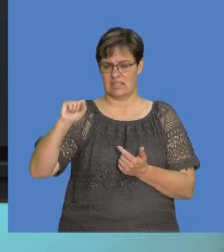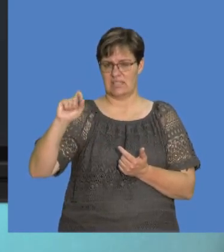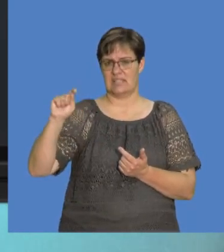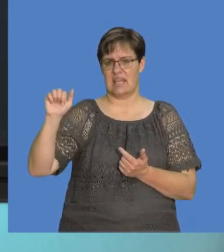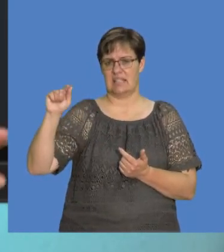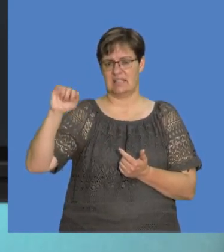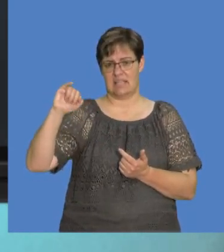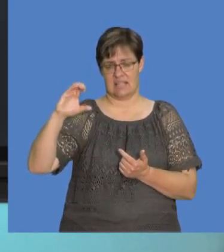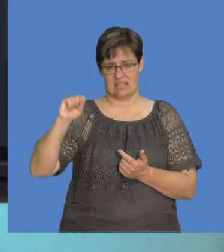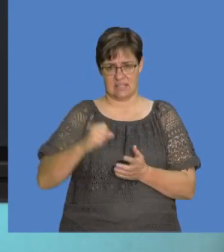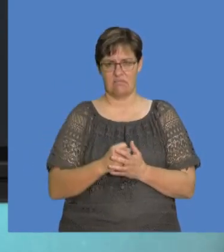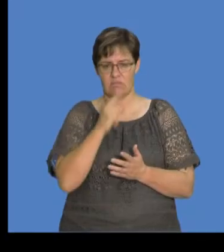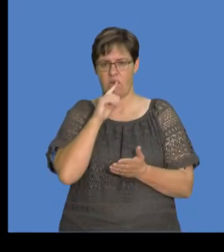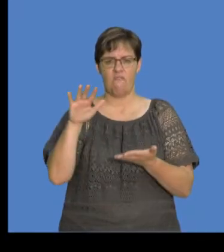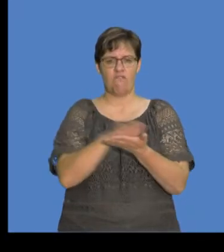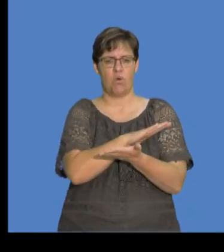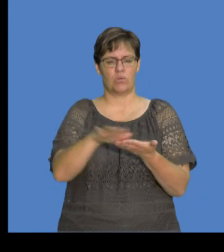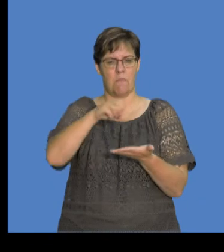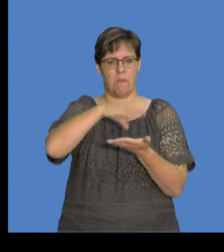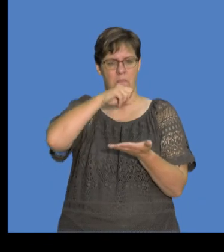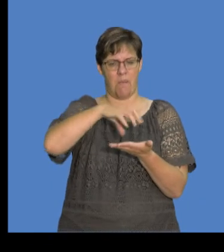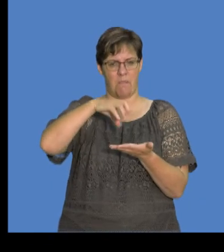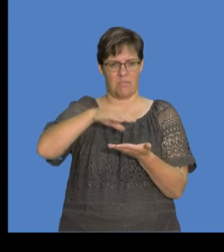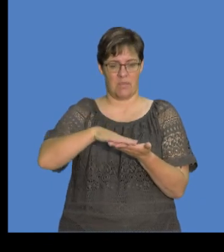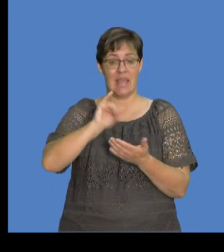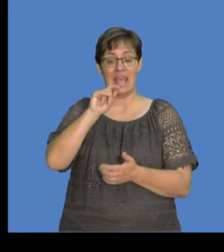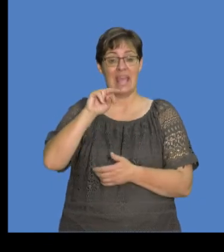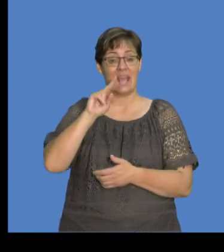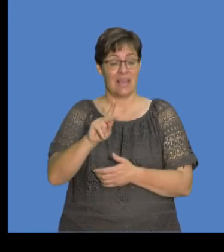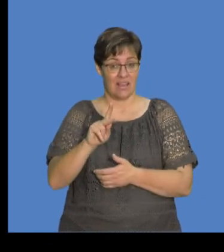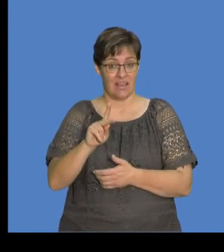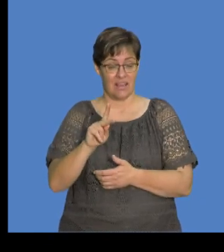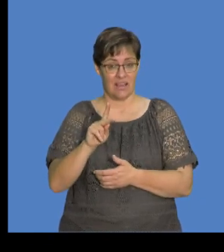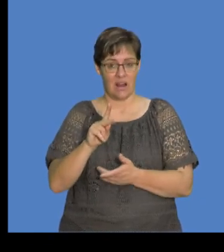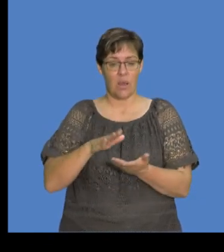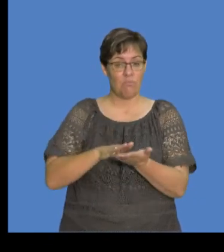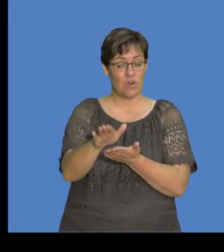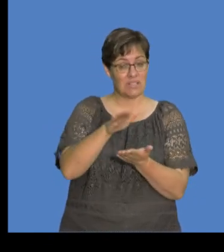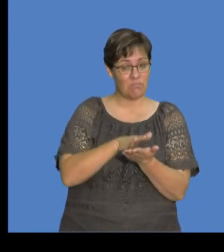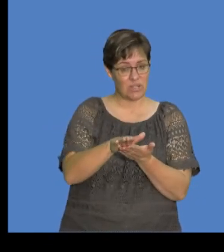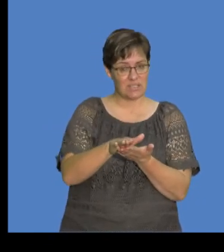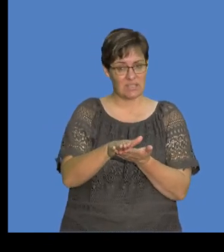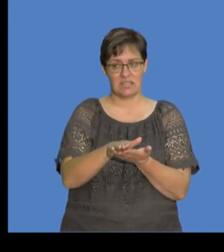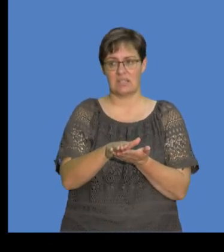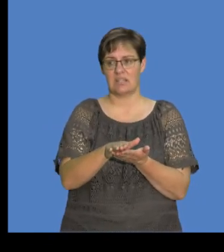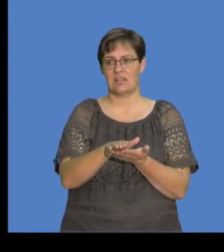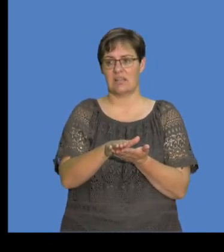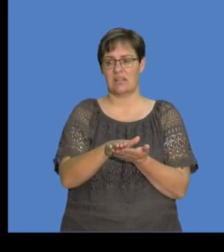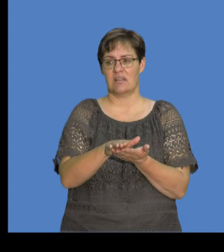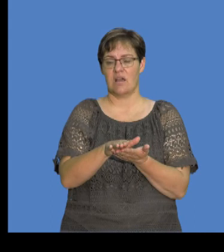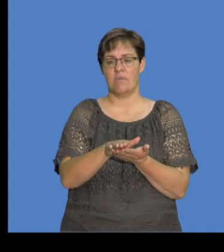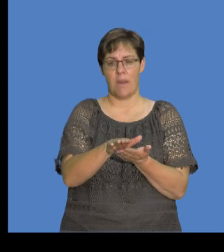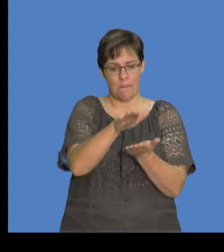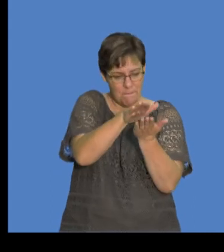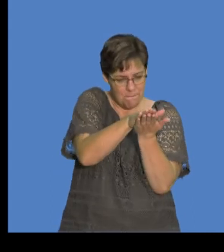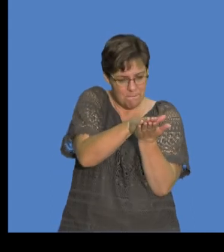that, take for argument's sake, you know, the photocopier, you know, the ink has to be, during the printing or photocopying,